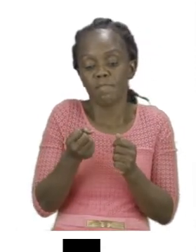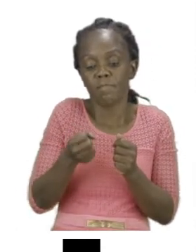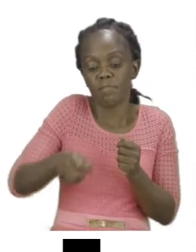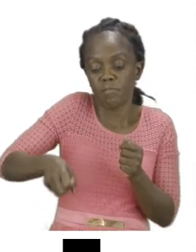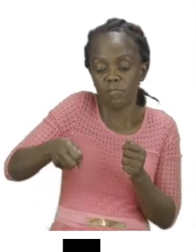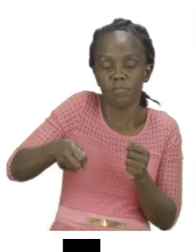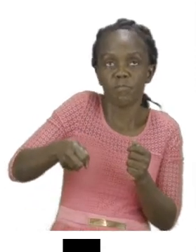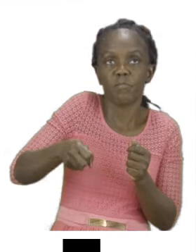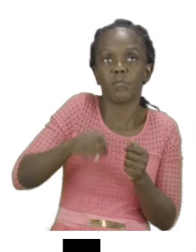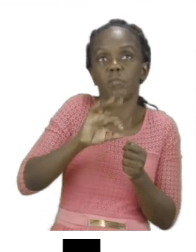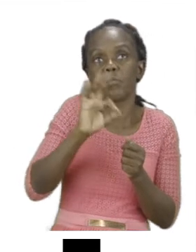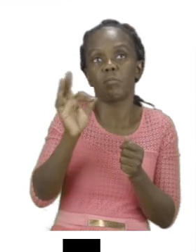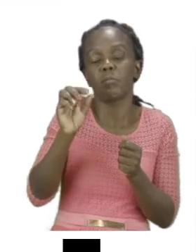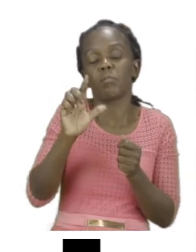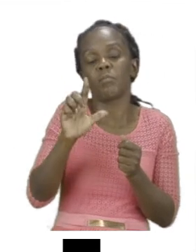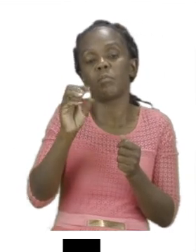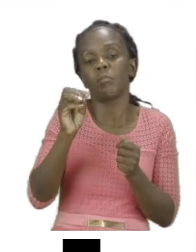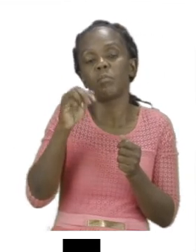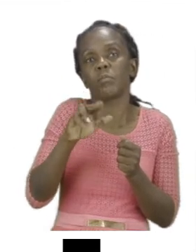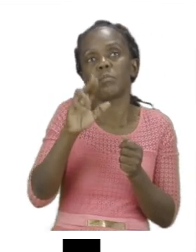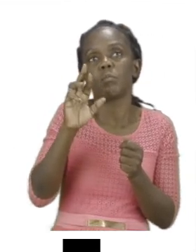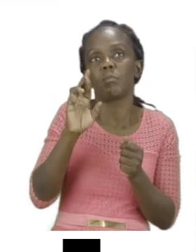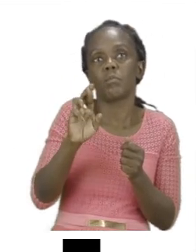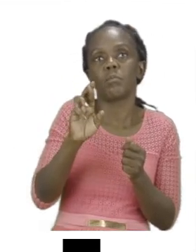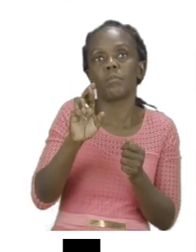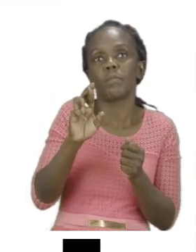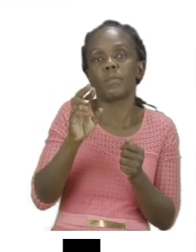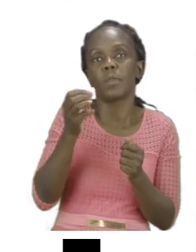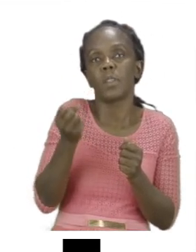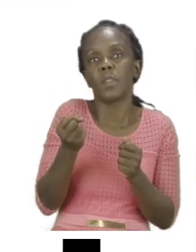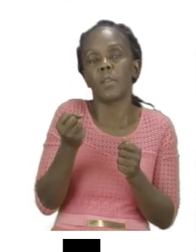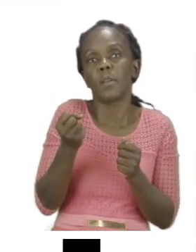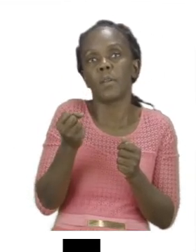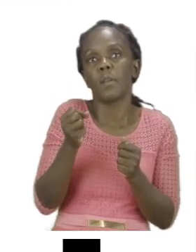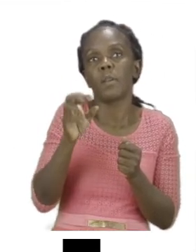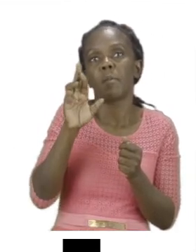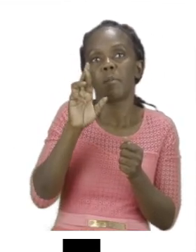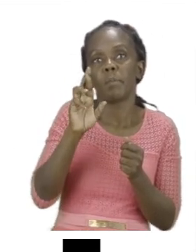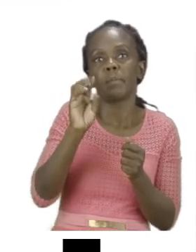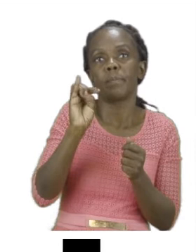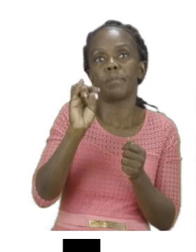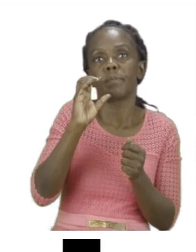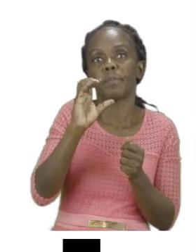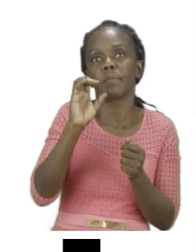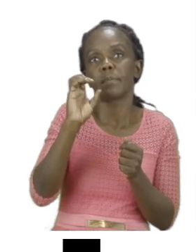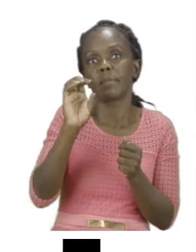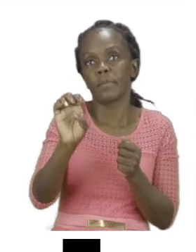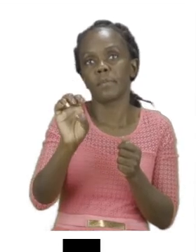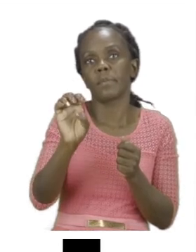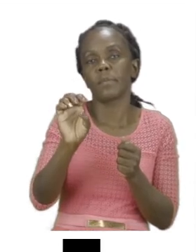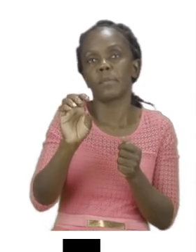A container of rice. And a packet of sugar.